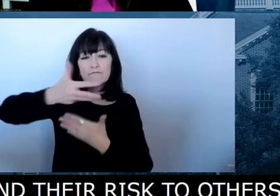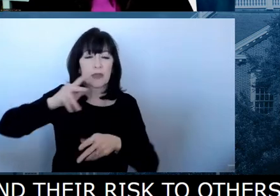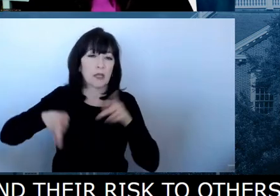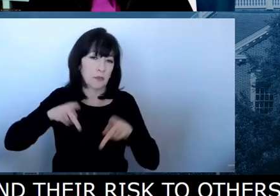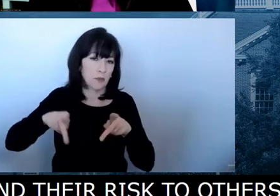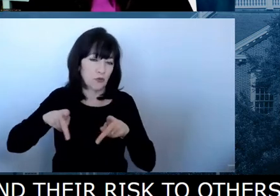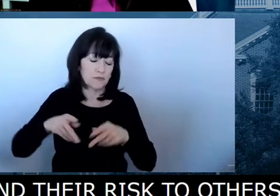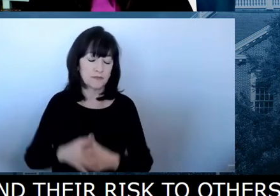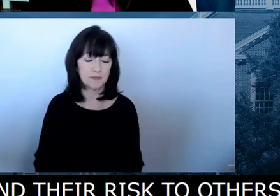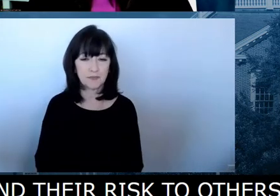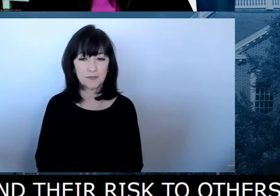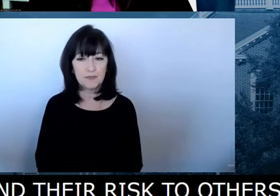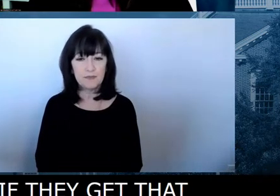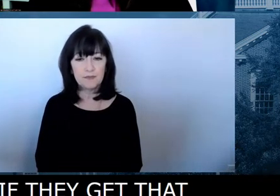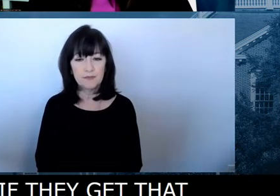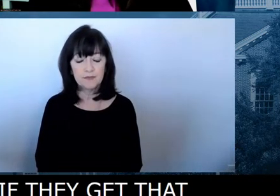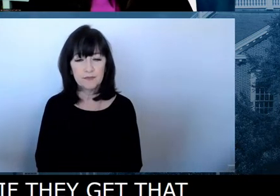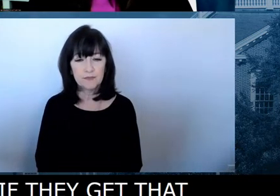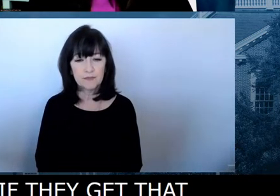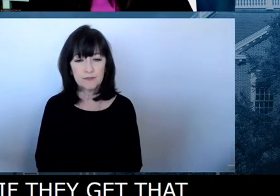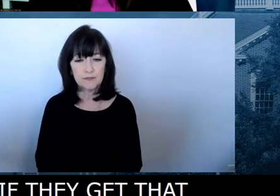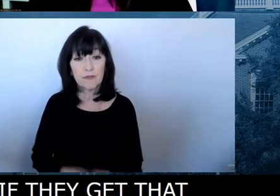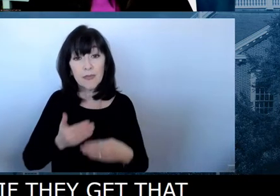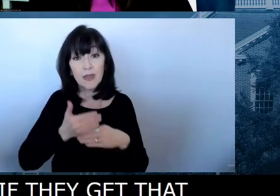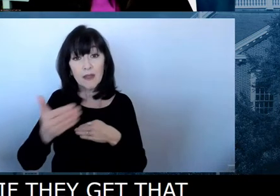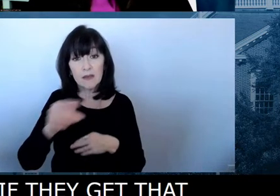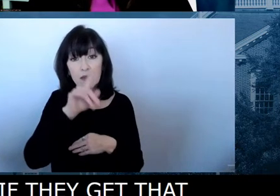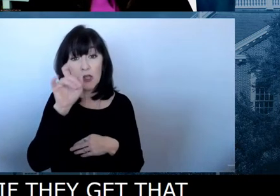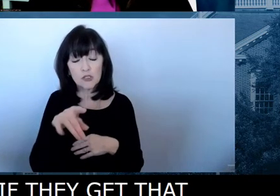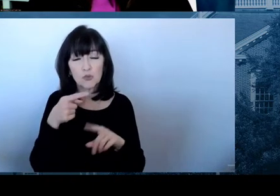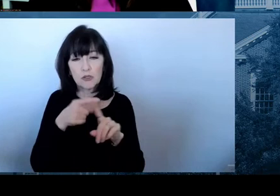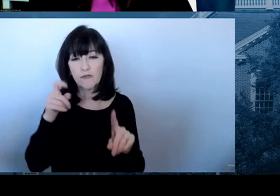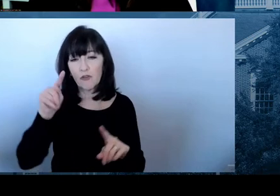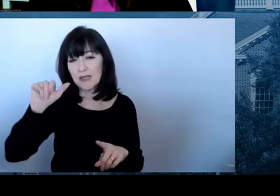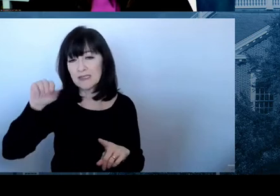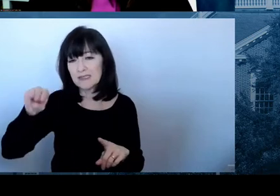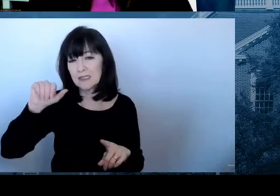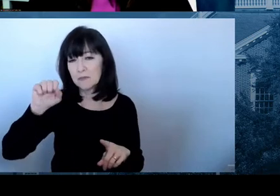Our next question is going to come from Tim Mastro of the Delaware State News. Thanks.